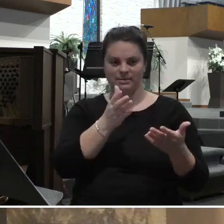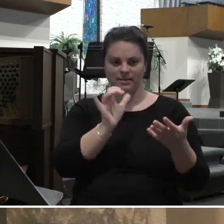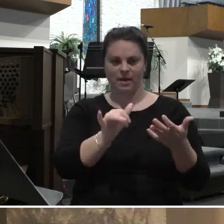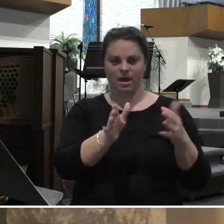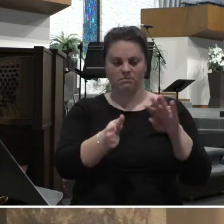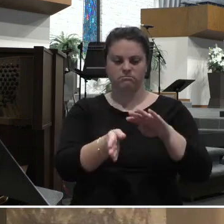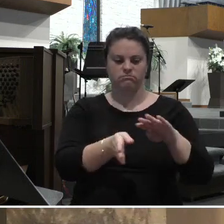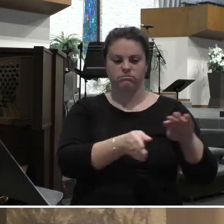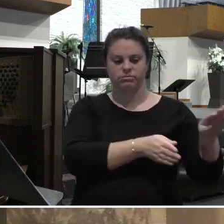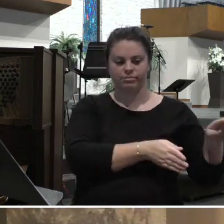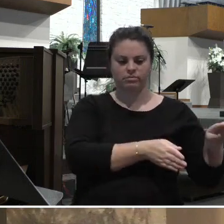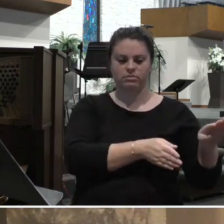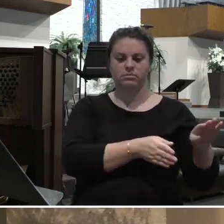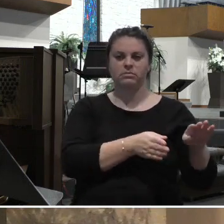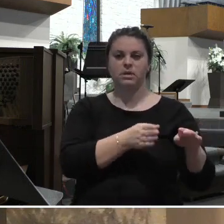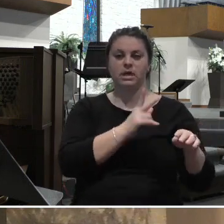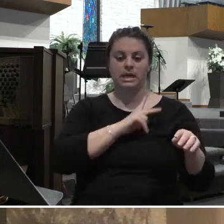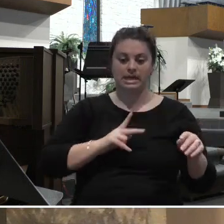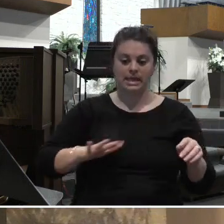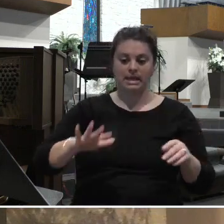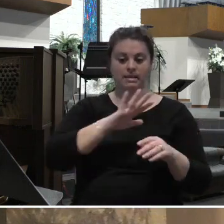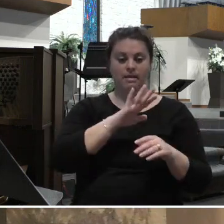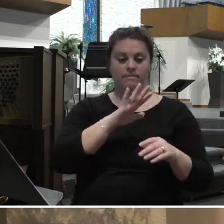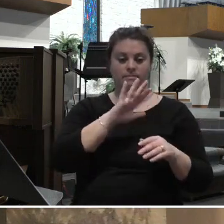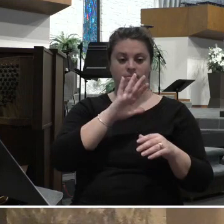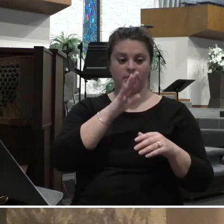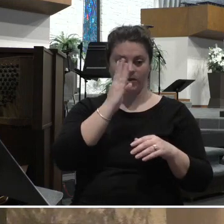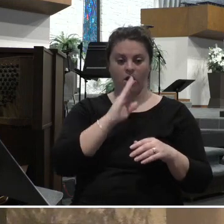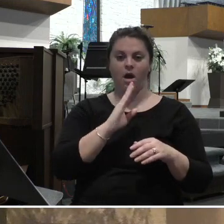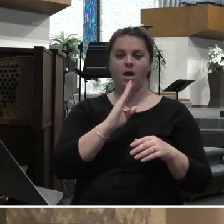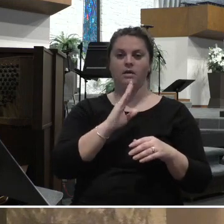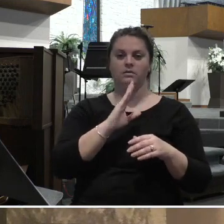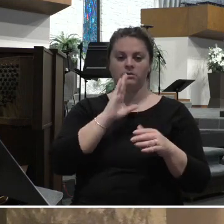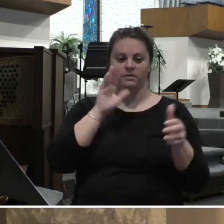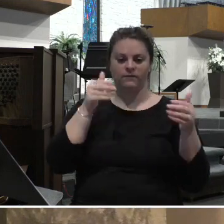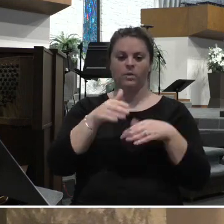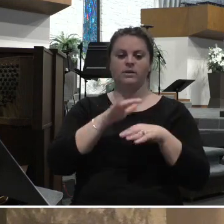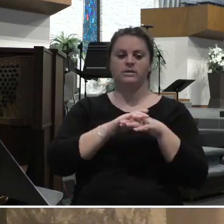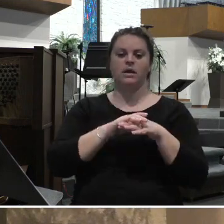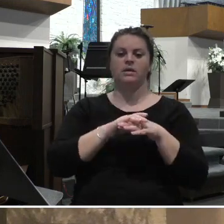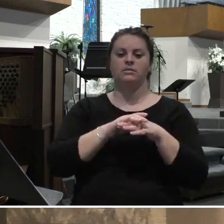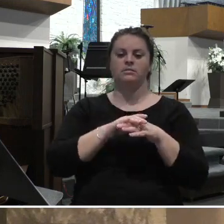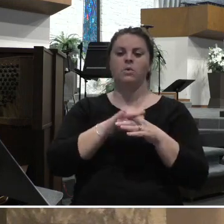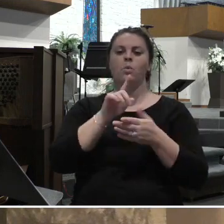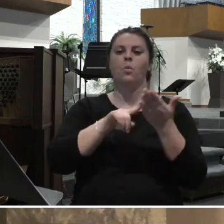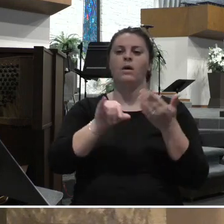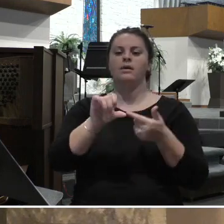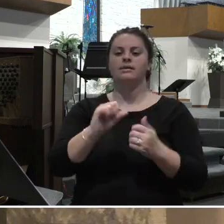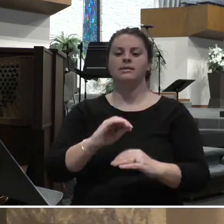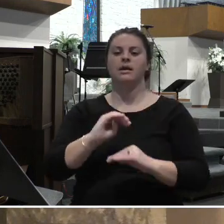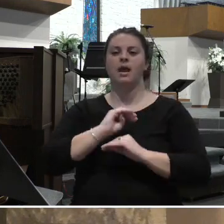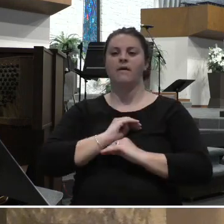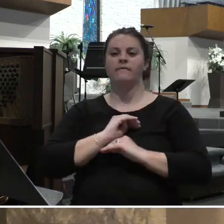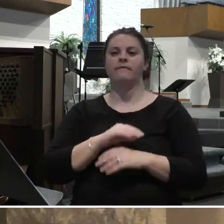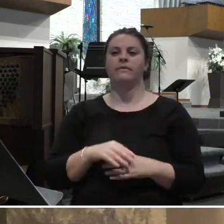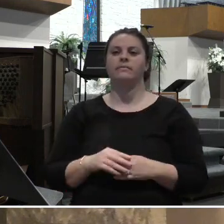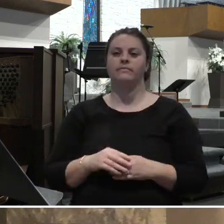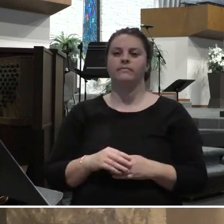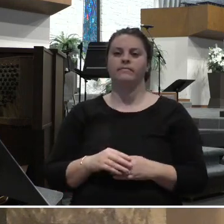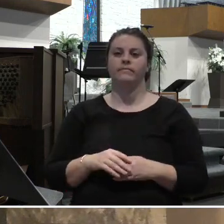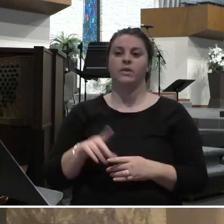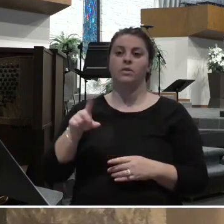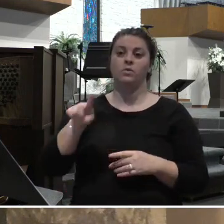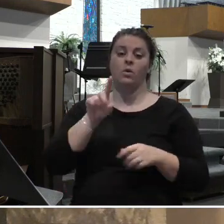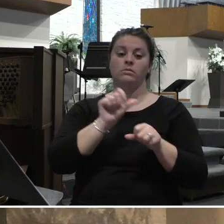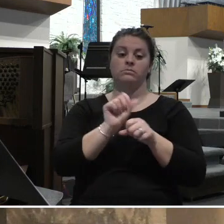get enough. The ones who worked all day, they get enough. The ones who went at half day, they get enough. The ones who went at the end of the